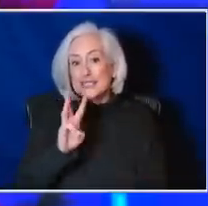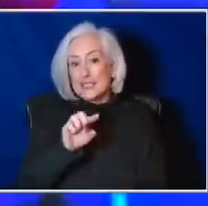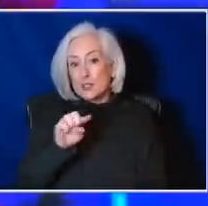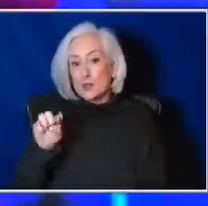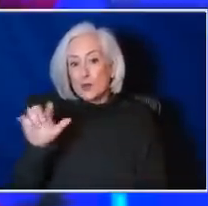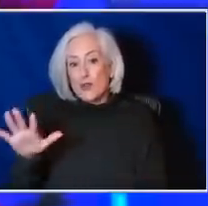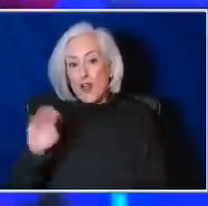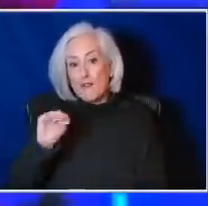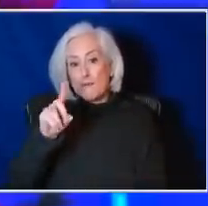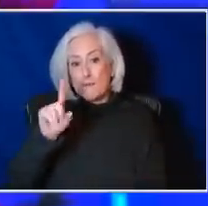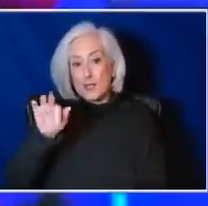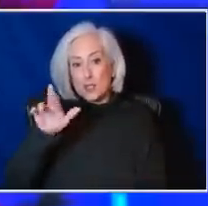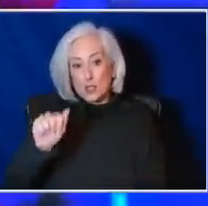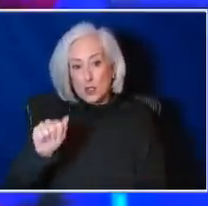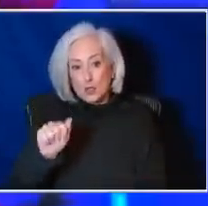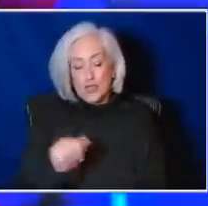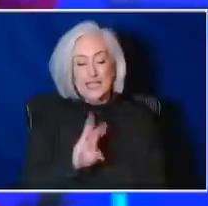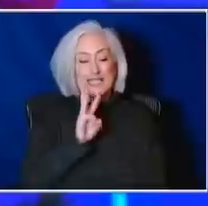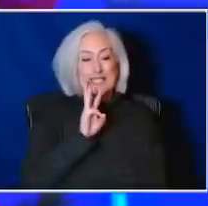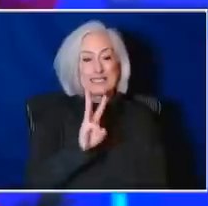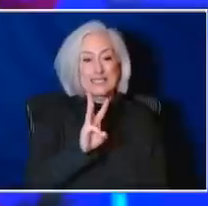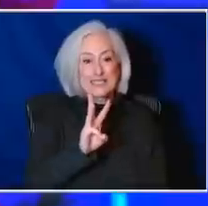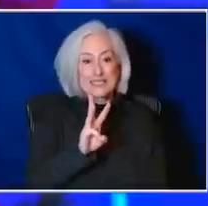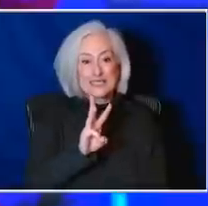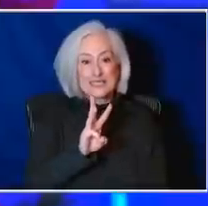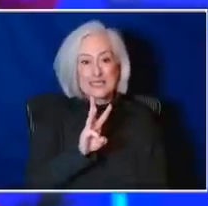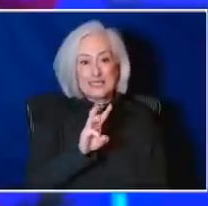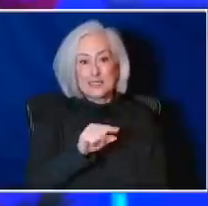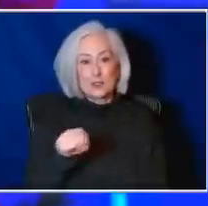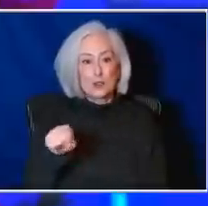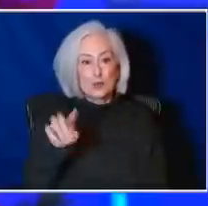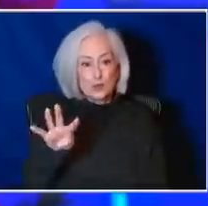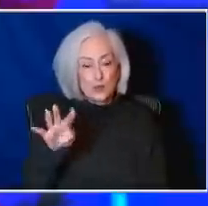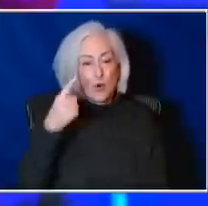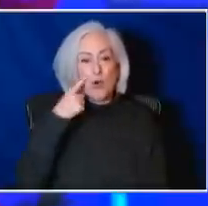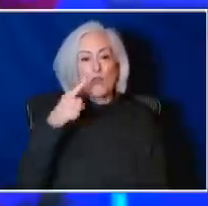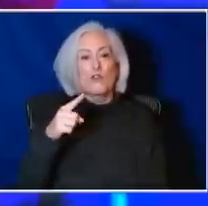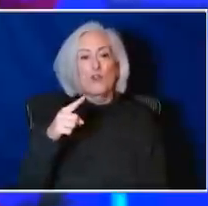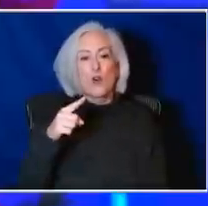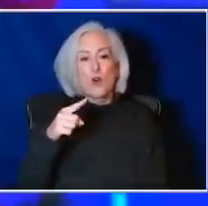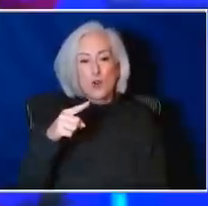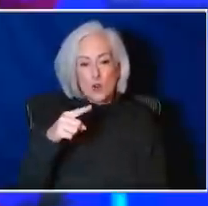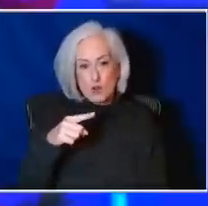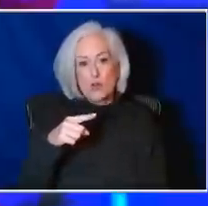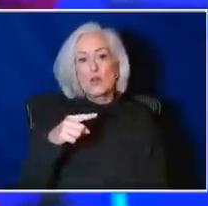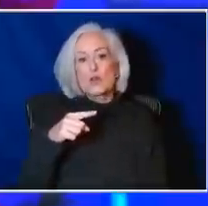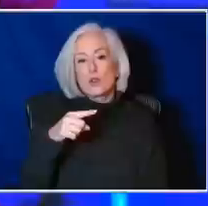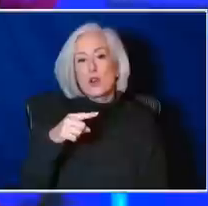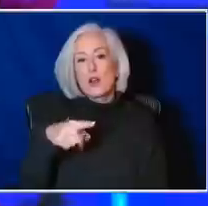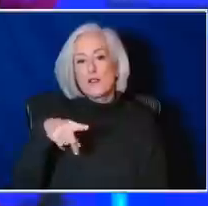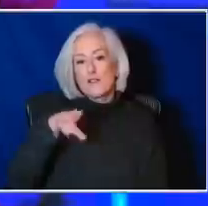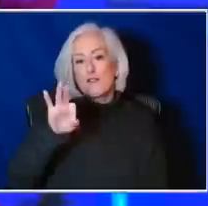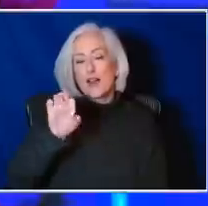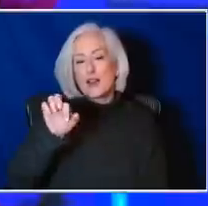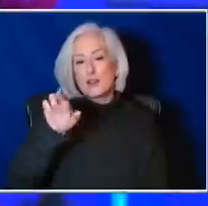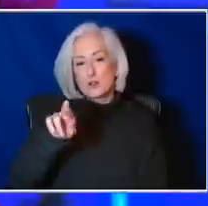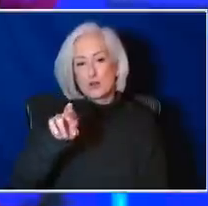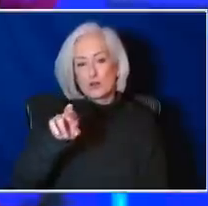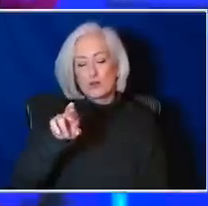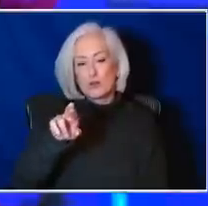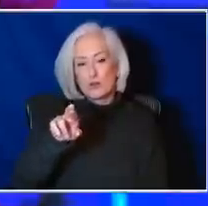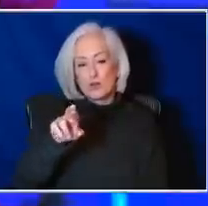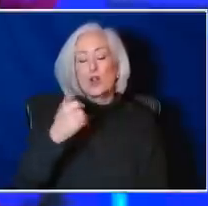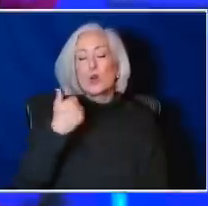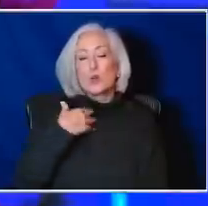four for the Pfizer for this particular subject. And we also have different, the different